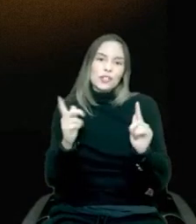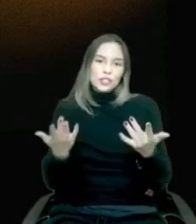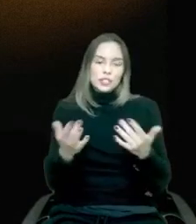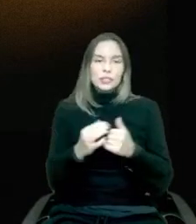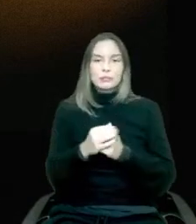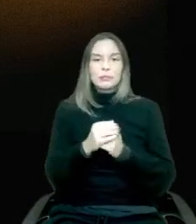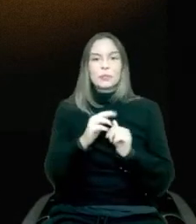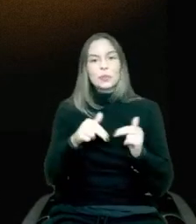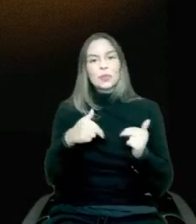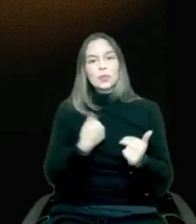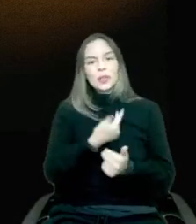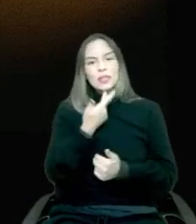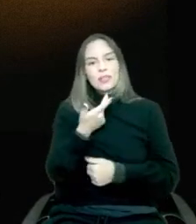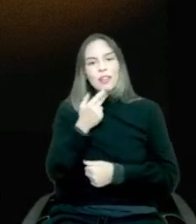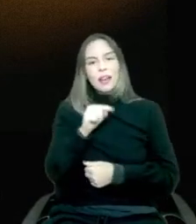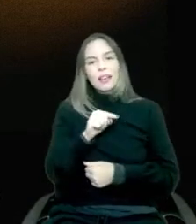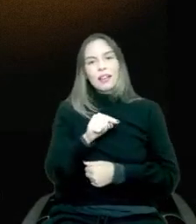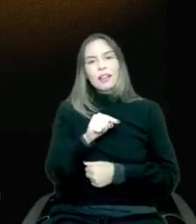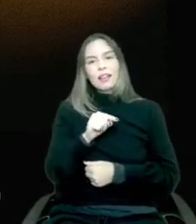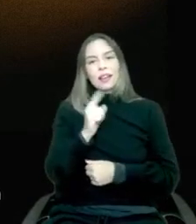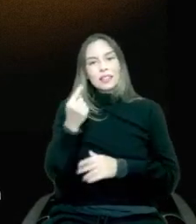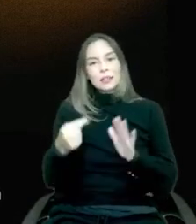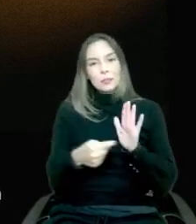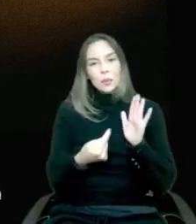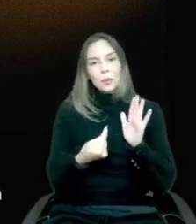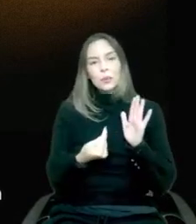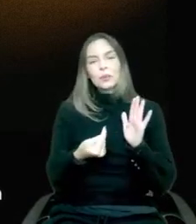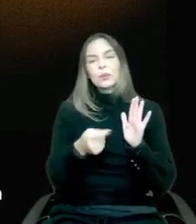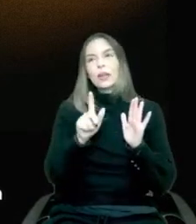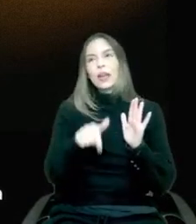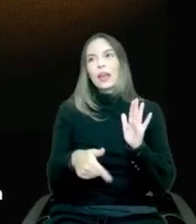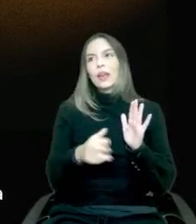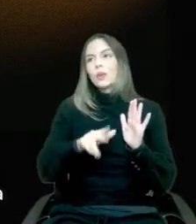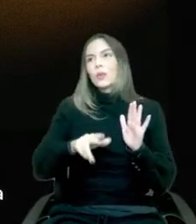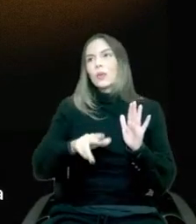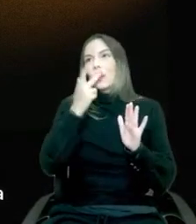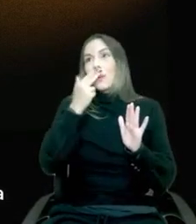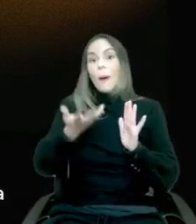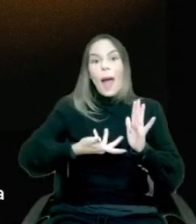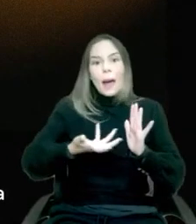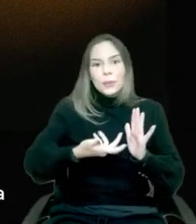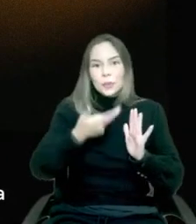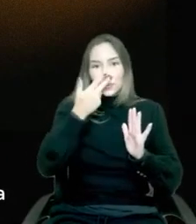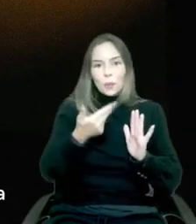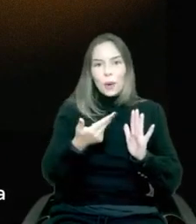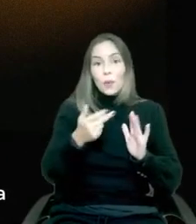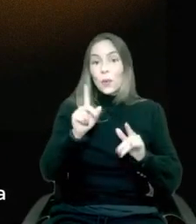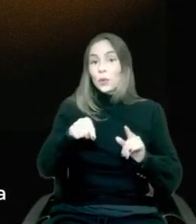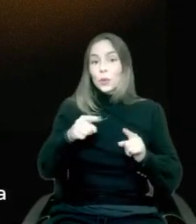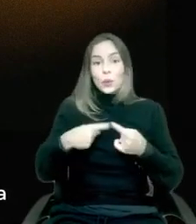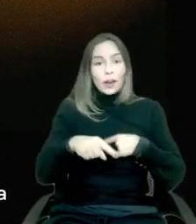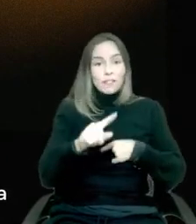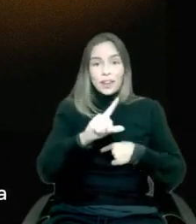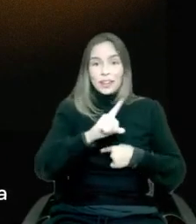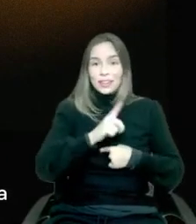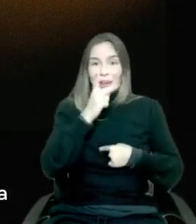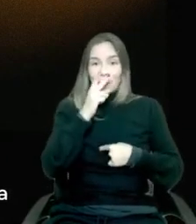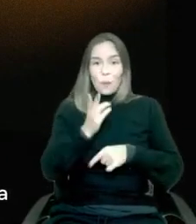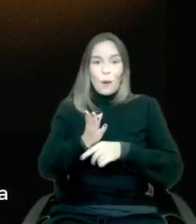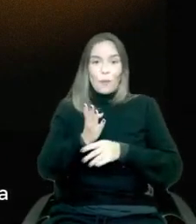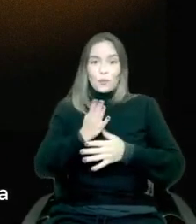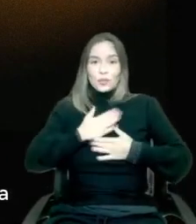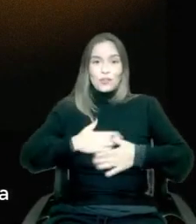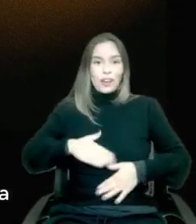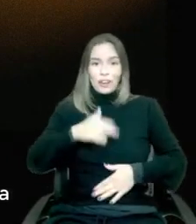listen, up until this point, it's never been faster, but we'll never be as slow. It's all about preparation